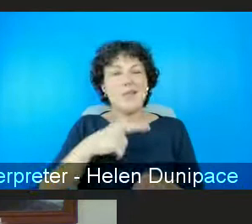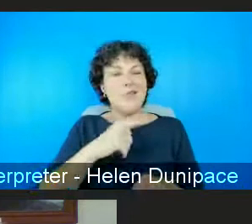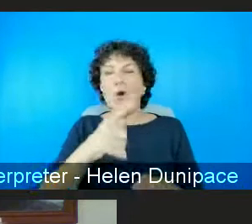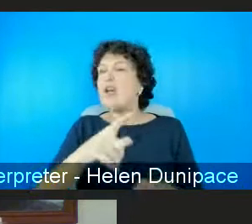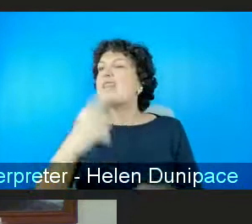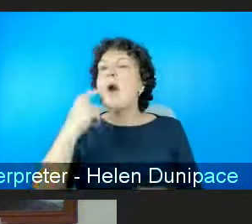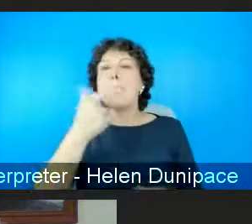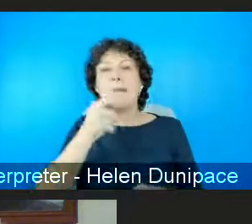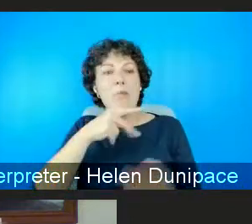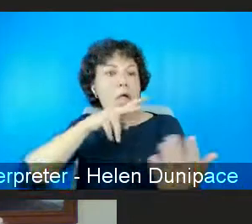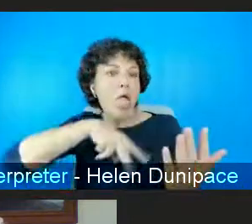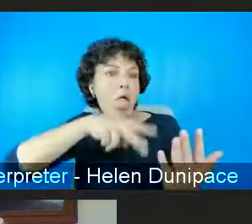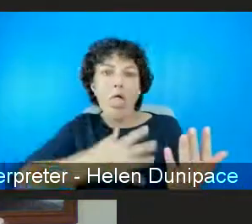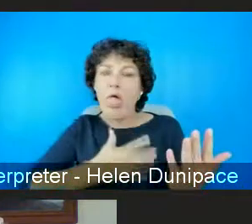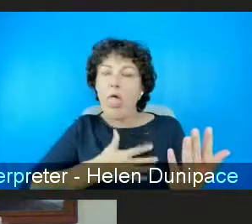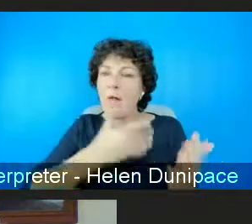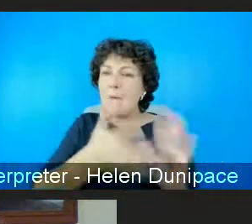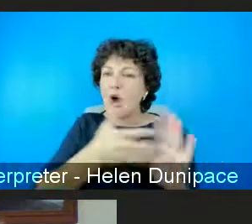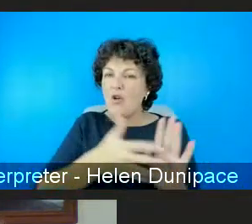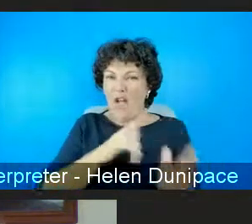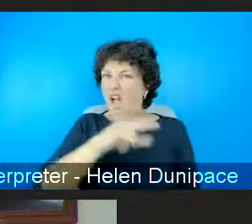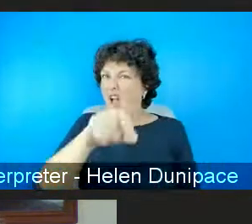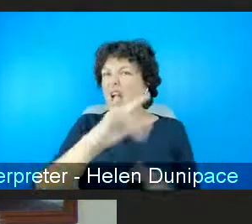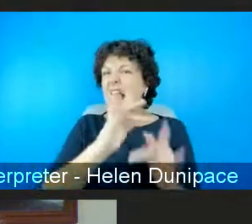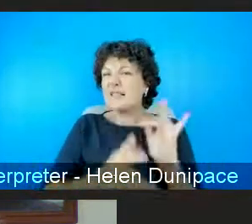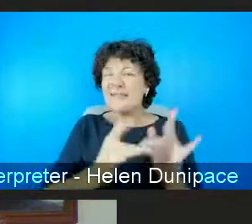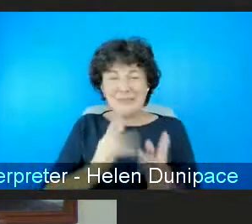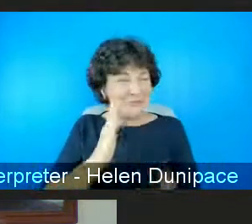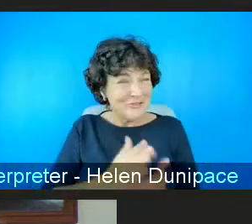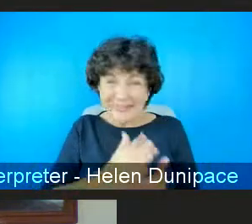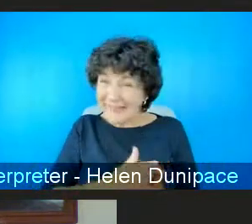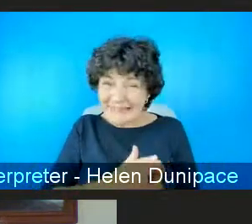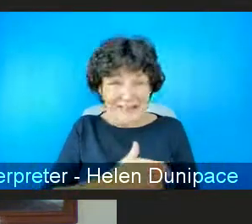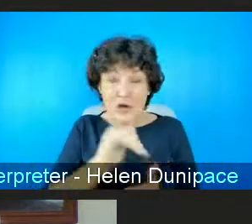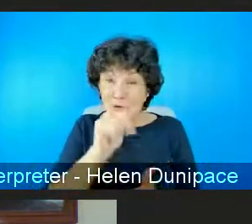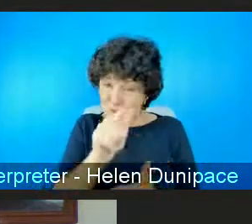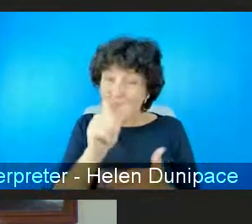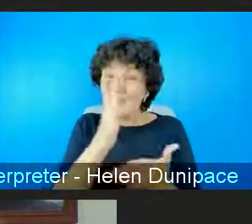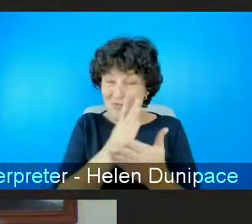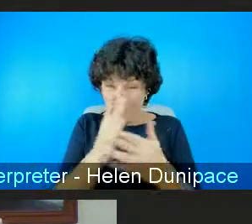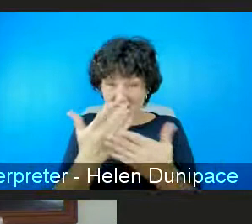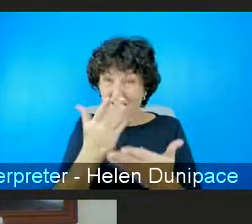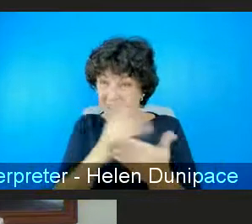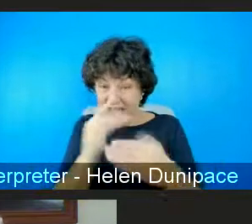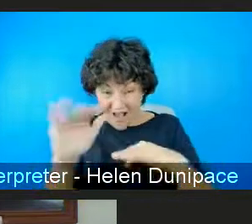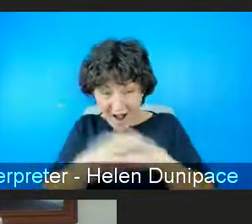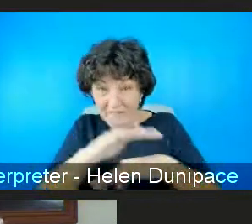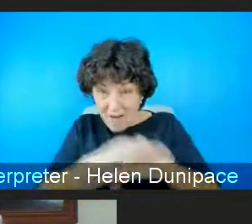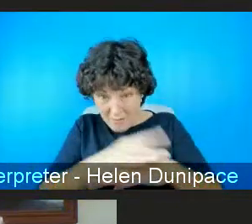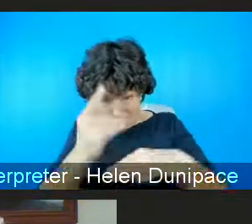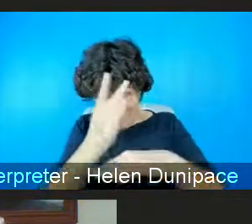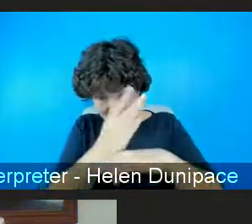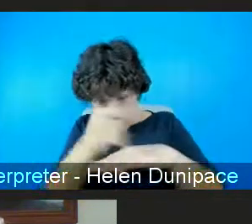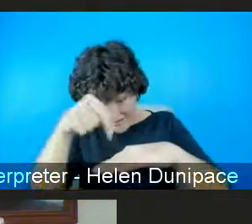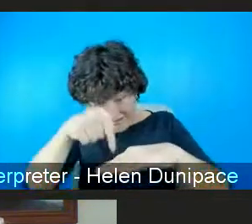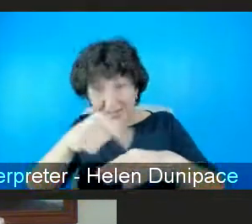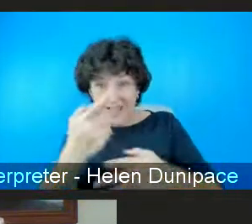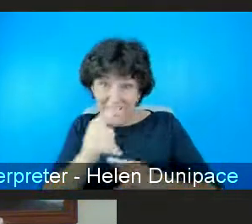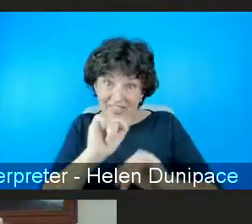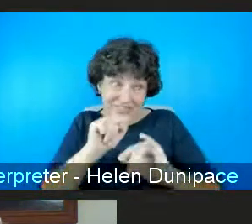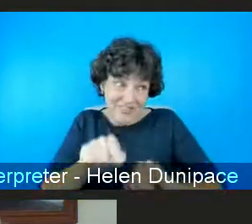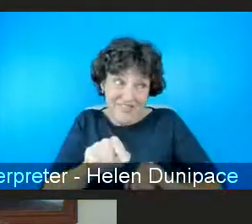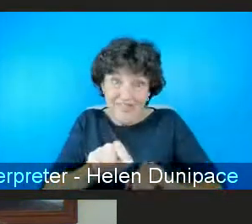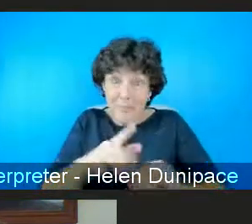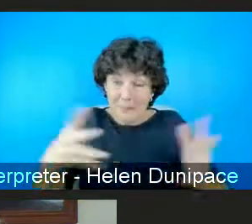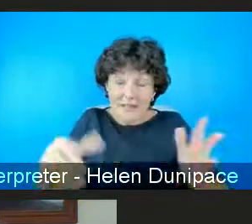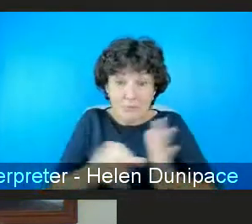and it really masks what the the the core problem is which is that the pornography industry globally um